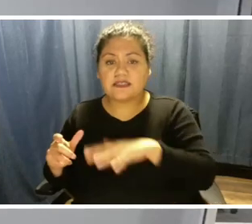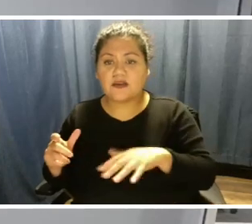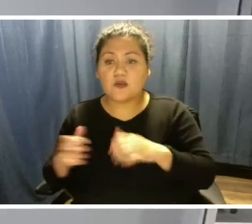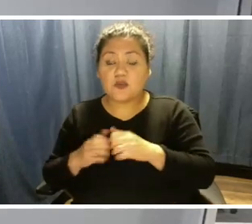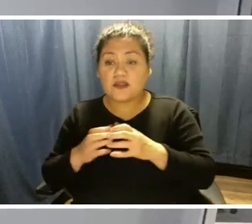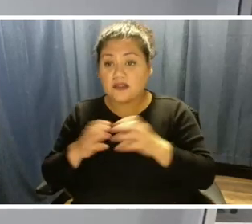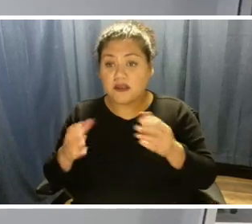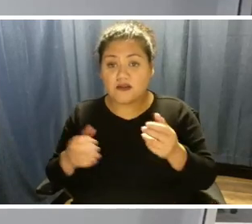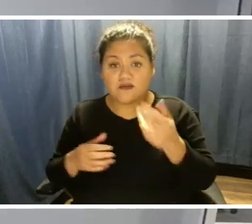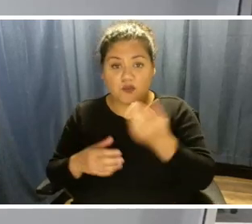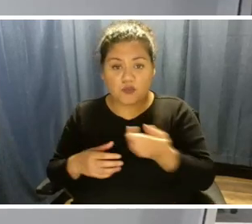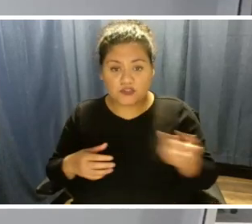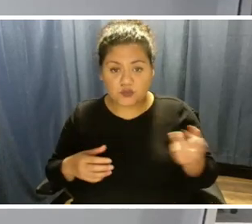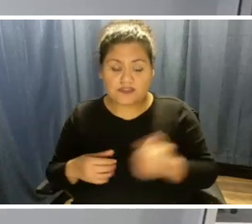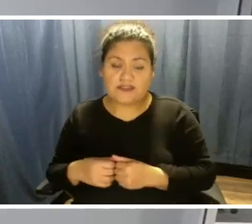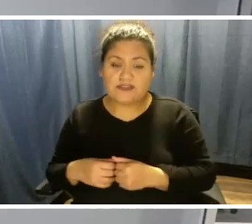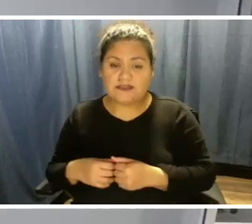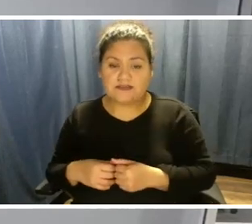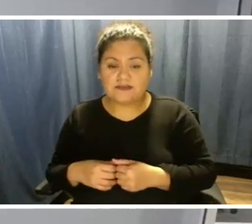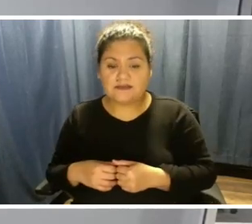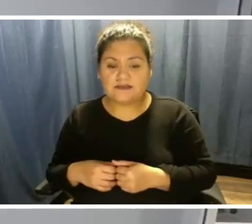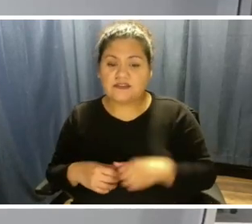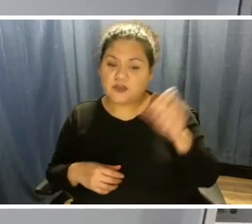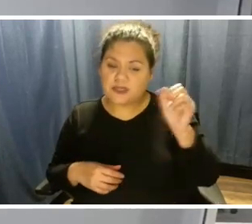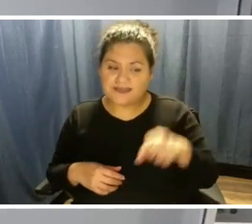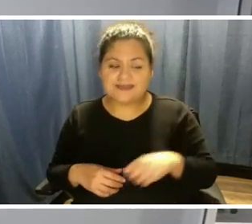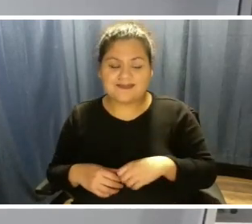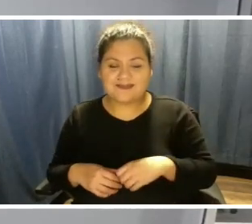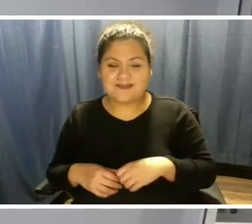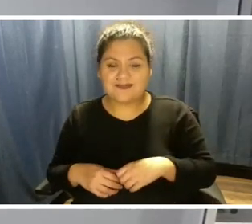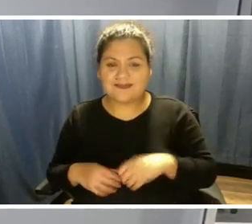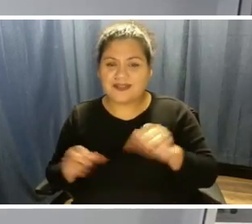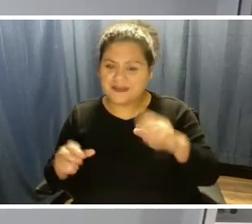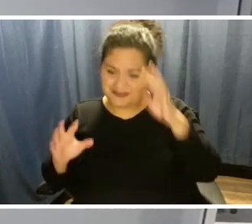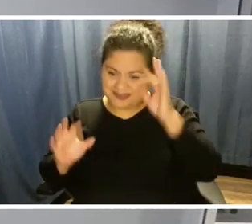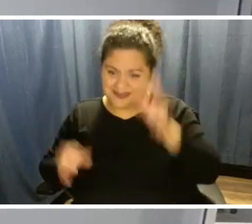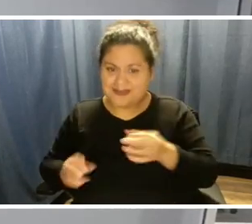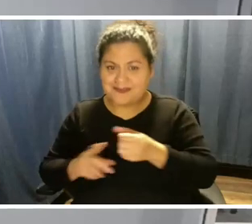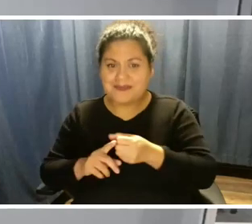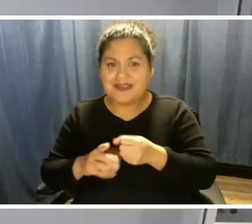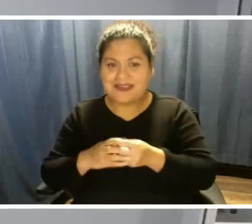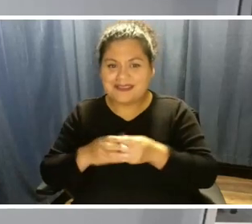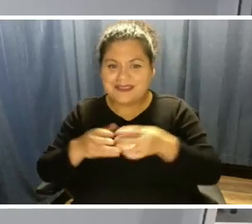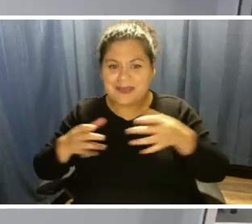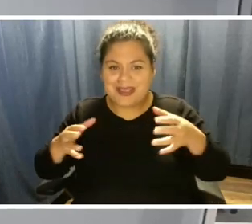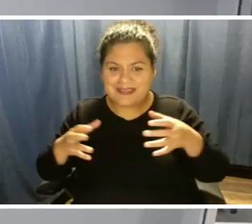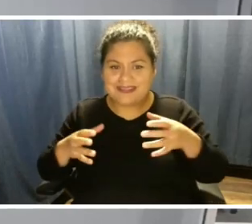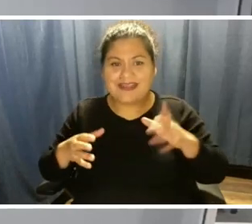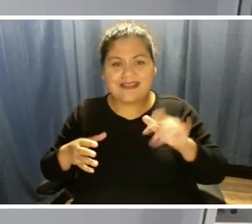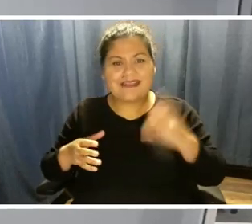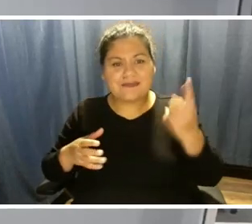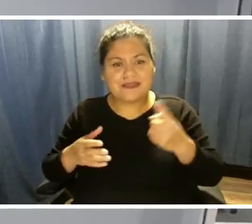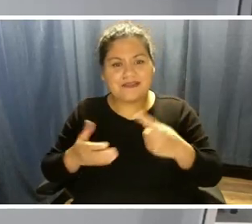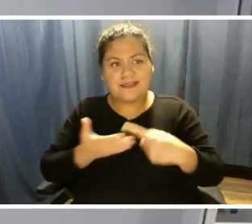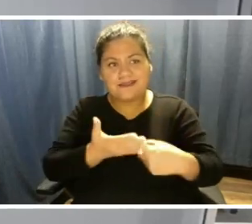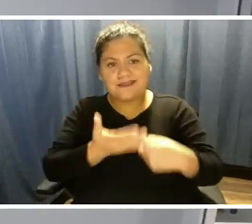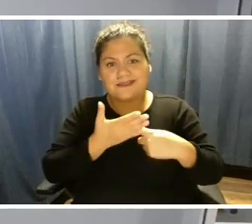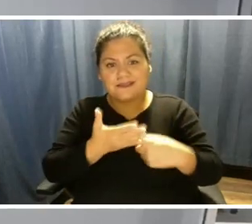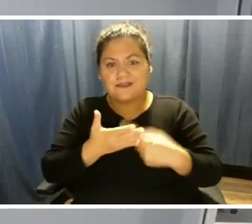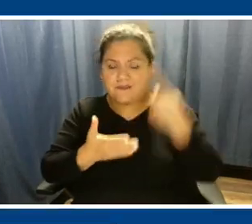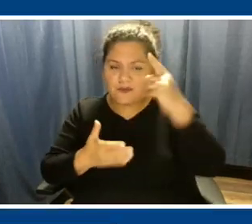resources. So, yes, ma'am, it could definitely be expanded and that's something that is on the table for future consideration.